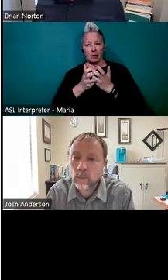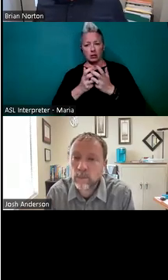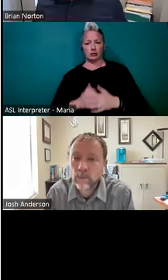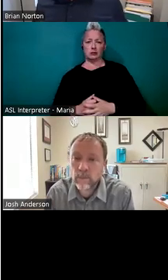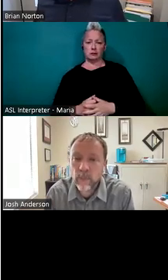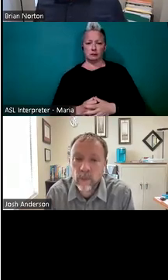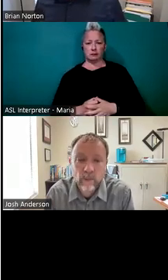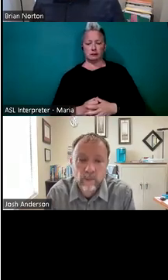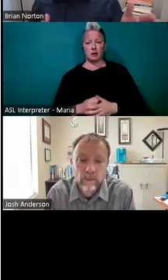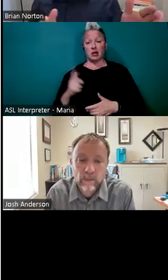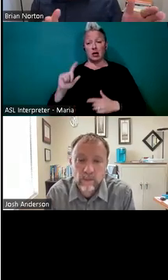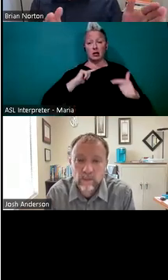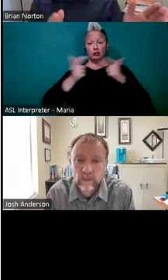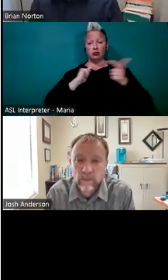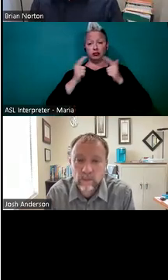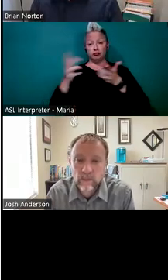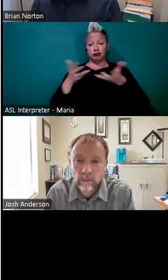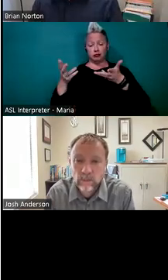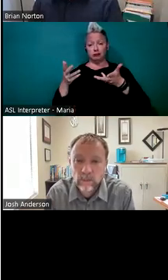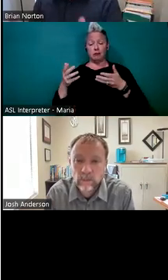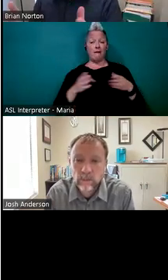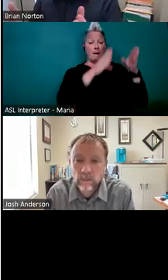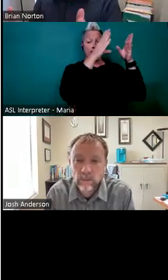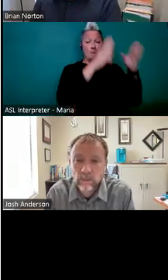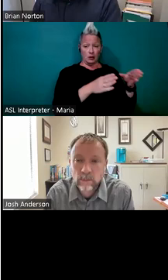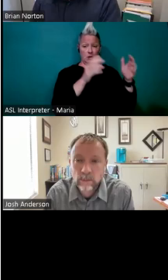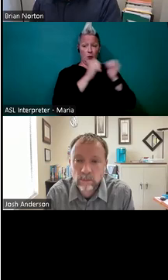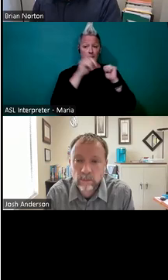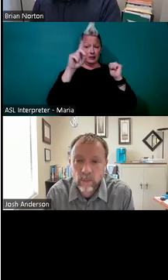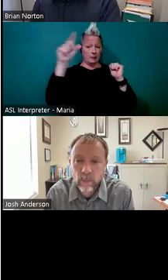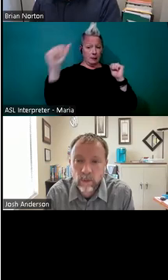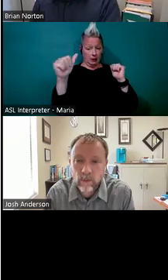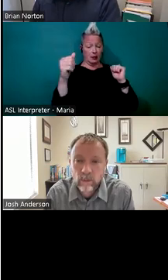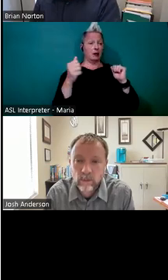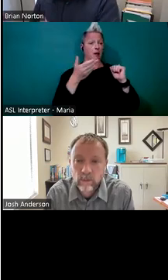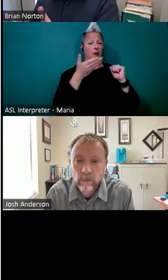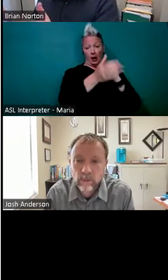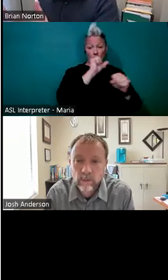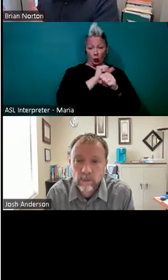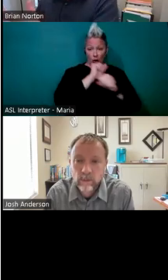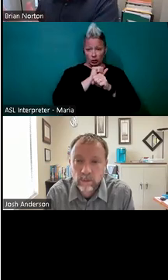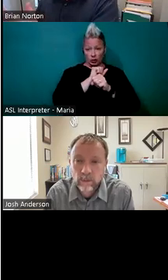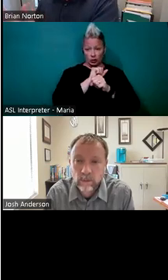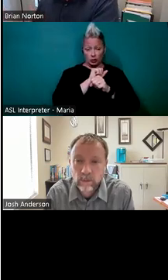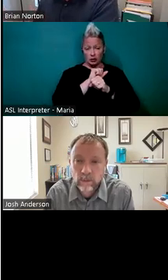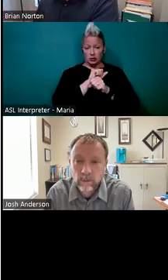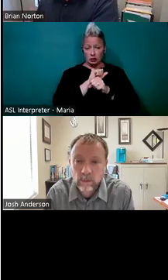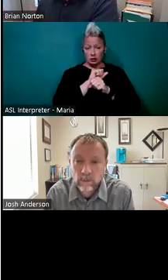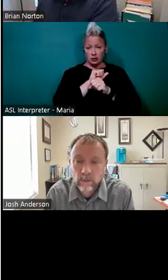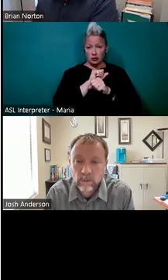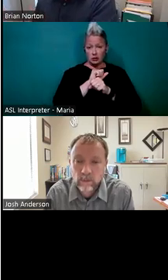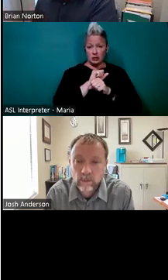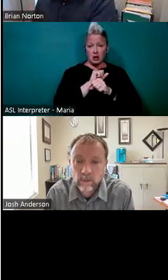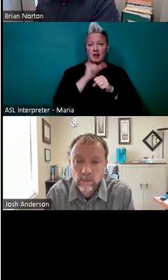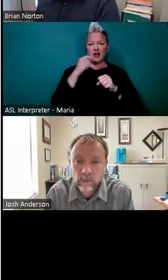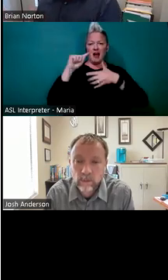brainstorming session. We've got an individual with a disability. They're at a particular job or work site and they have particular tasks that they're